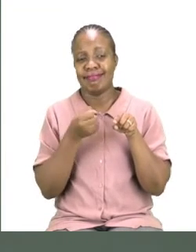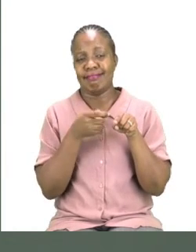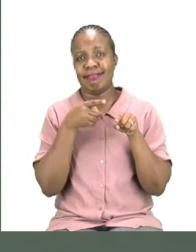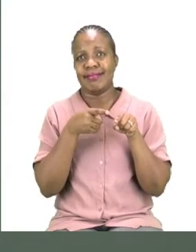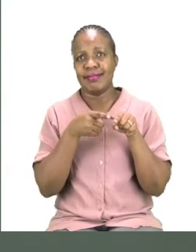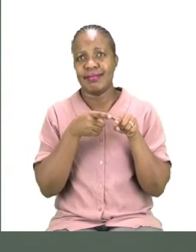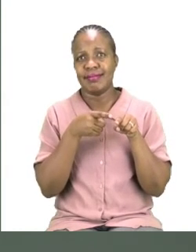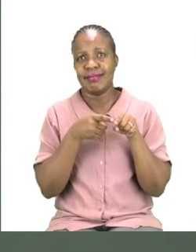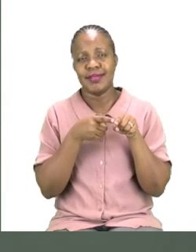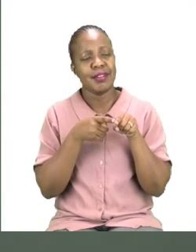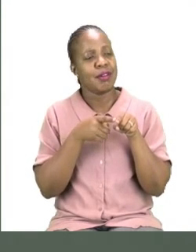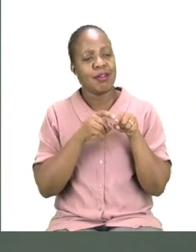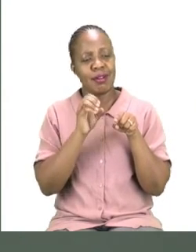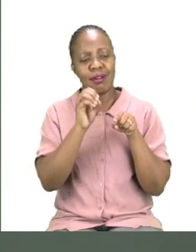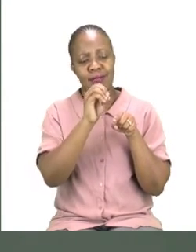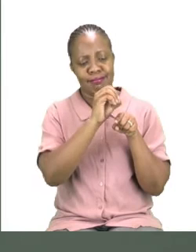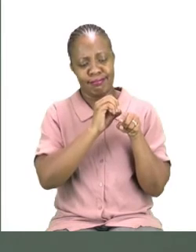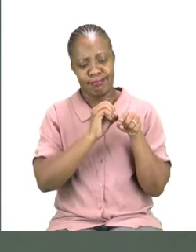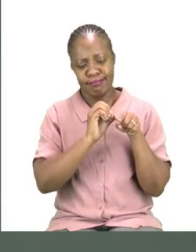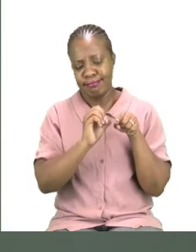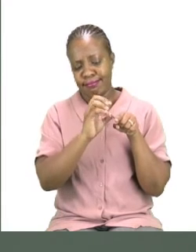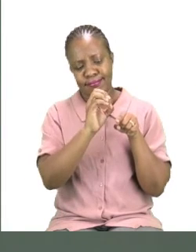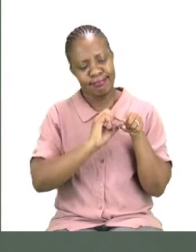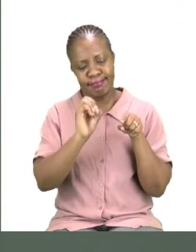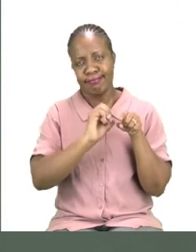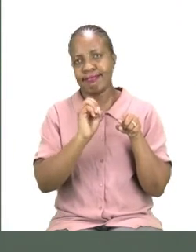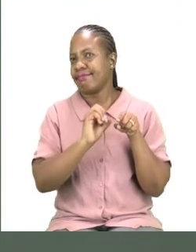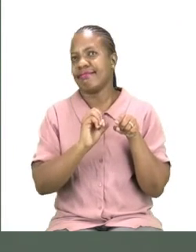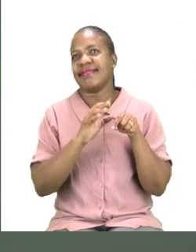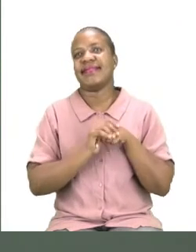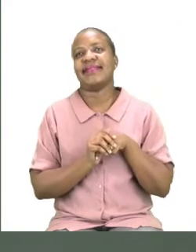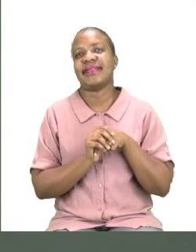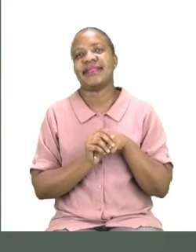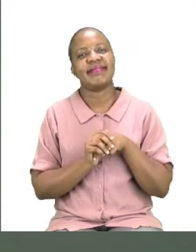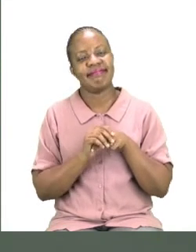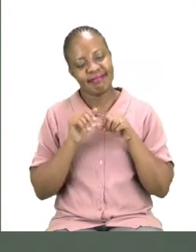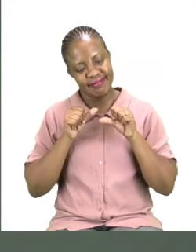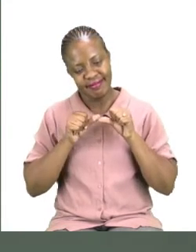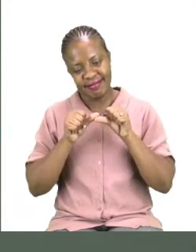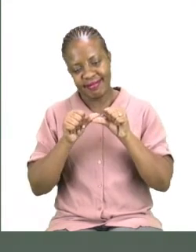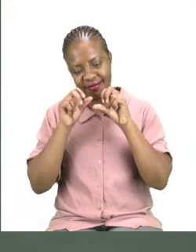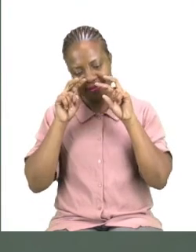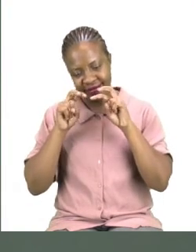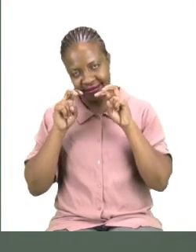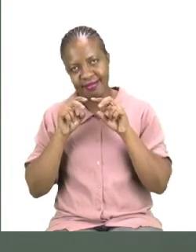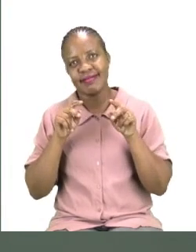But there is no O near it. So this is not our P. So let us continue.